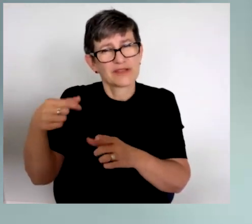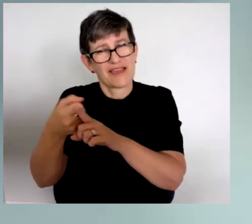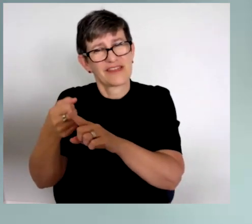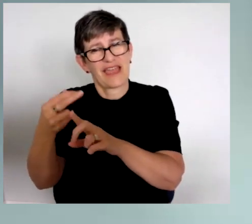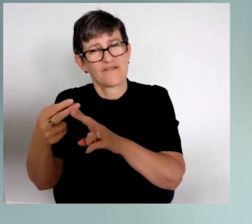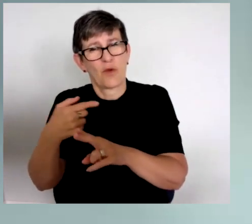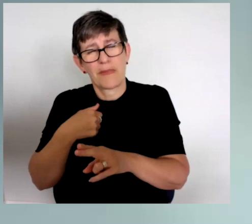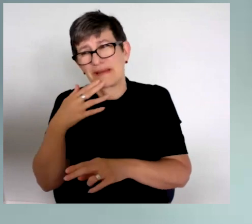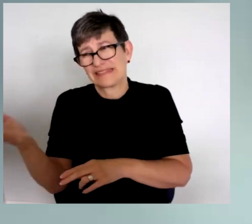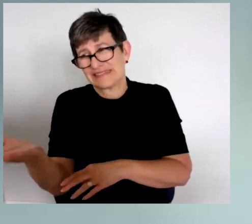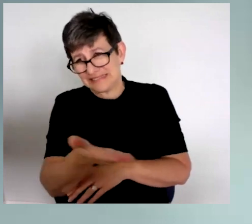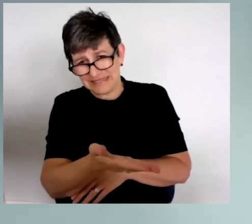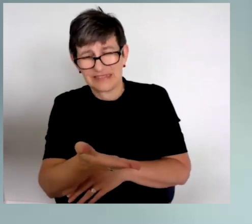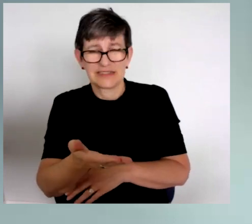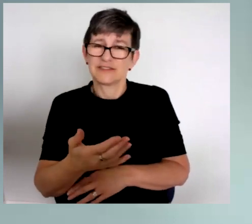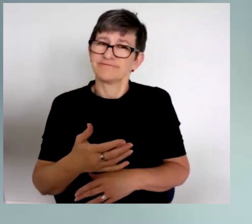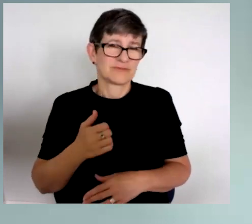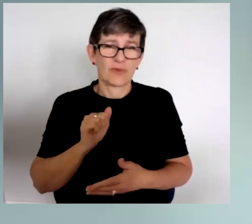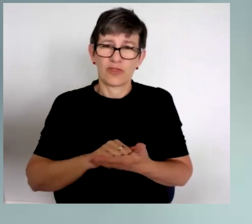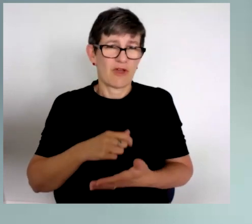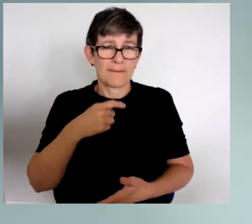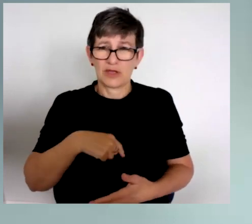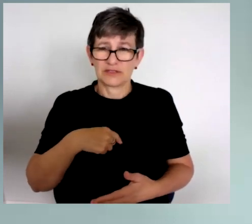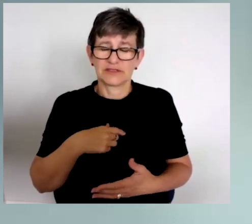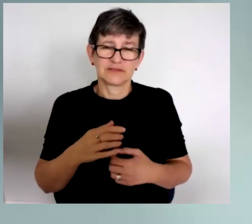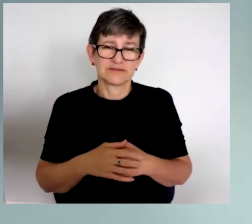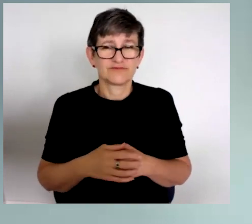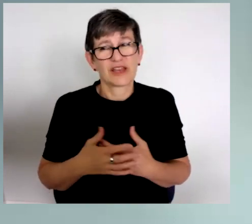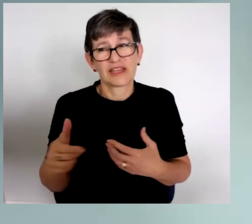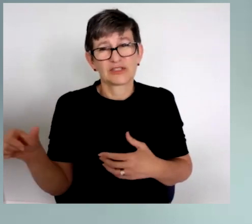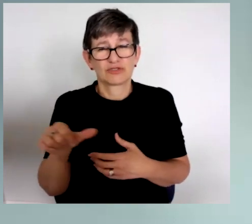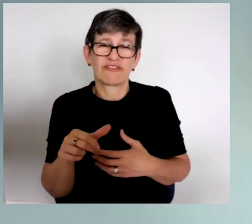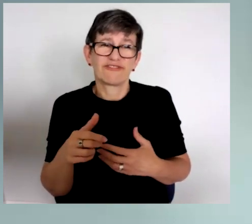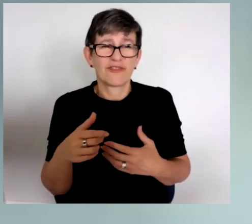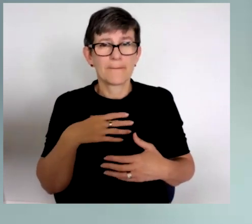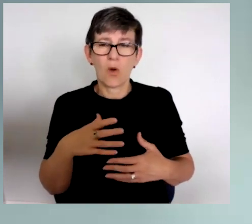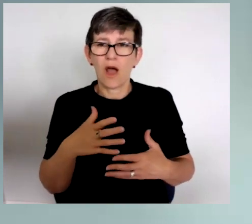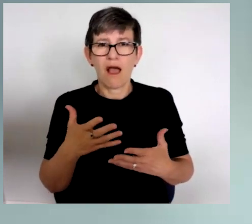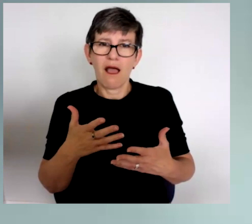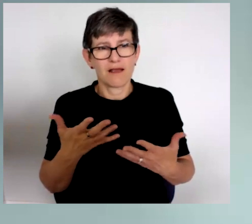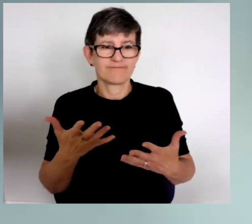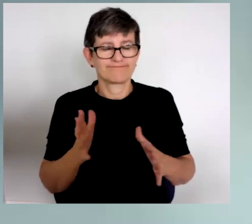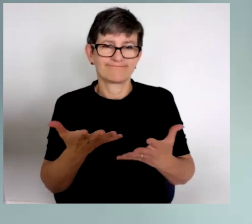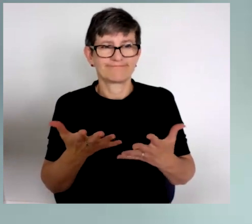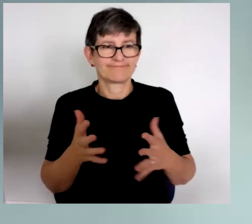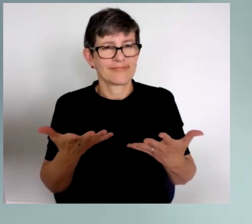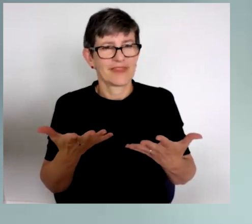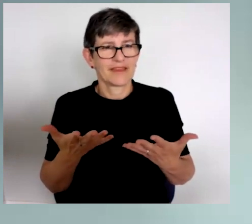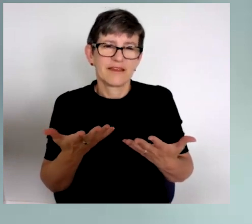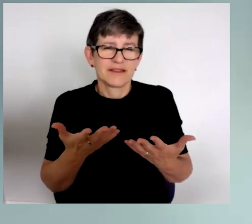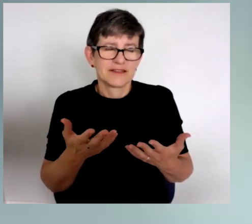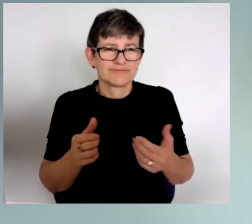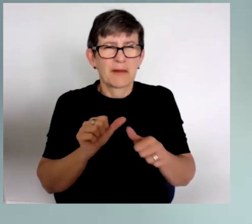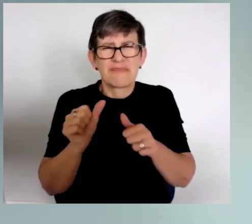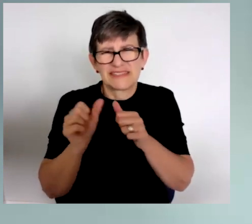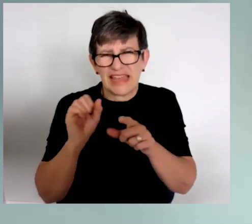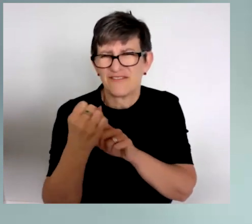so that we could have talked to the doctor with my husband and, you know, in a much more conducive environment. So that was a really